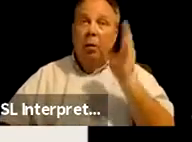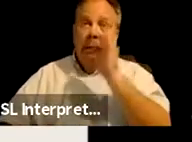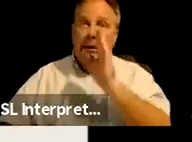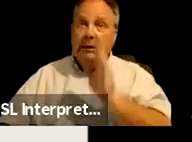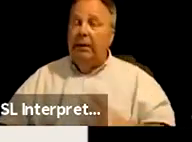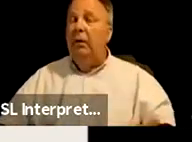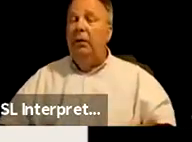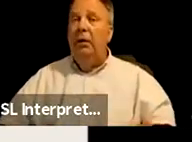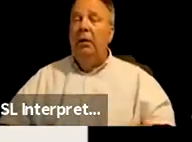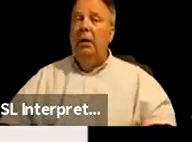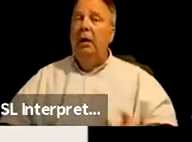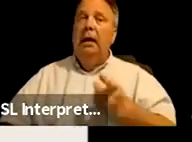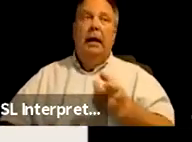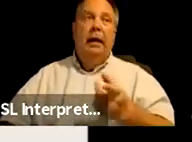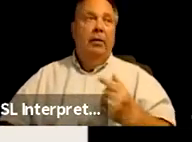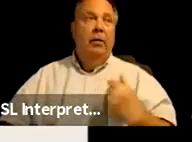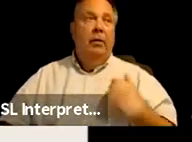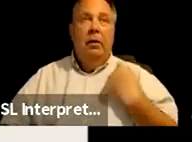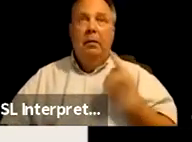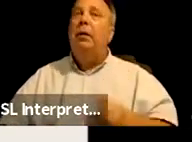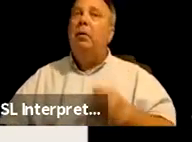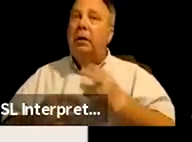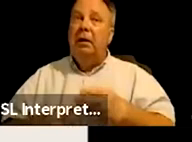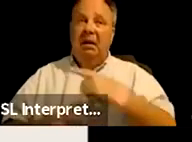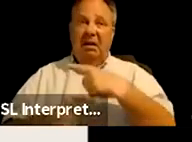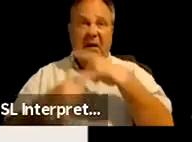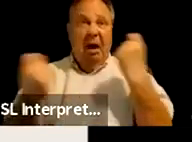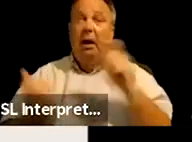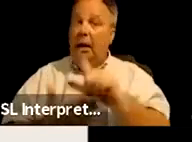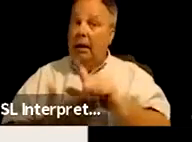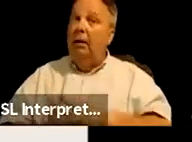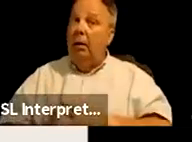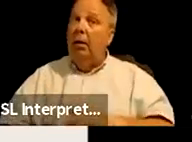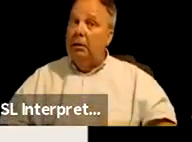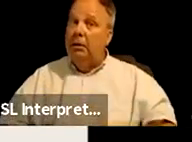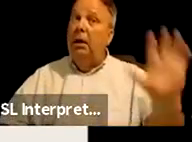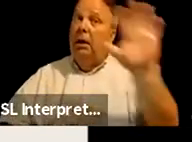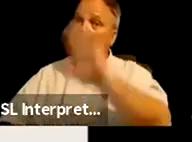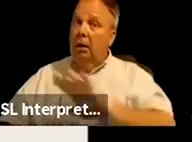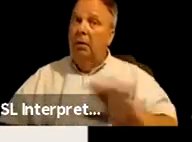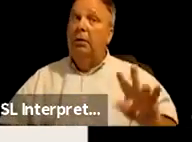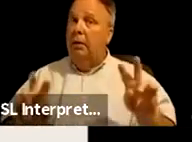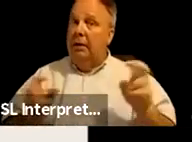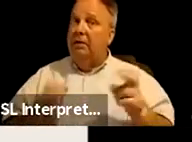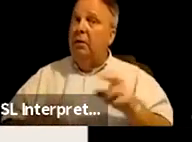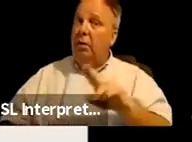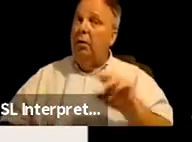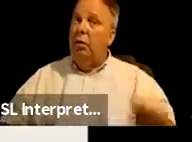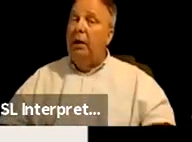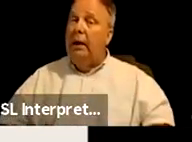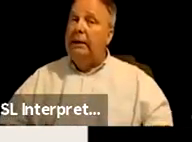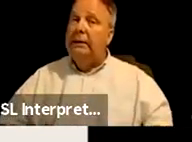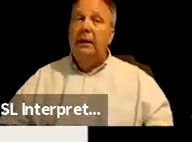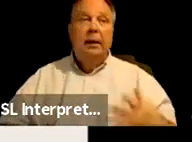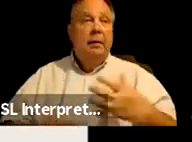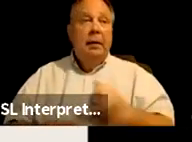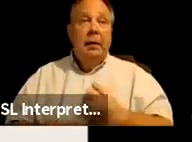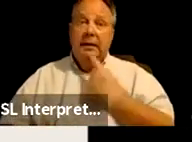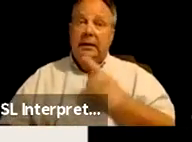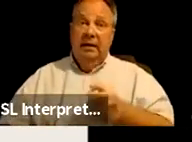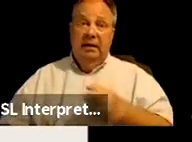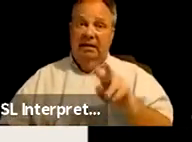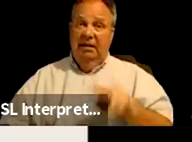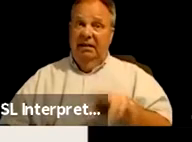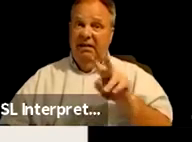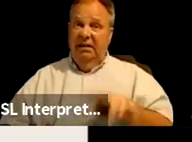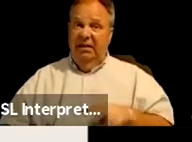Um, there have been what's called ugly laws across the so-called U S basically saying, if you are